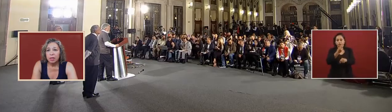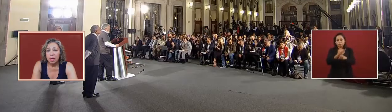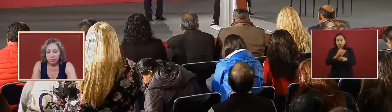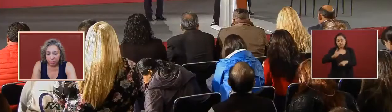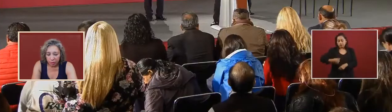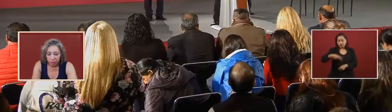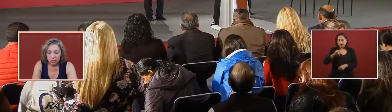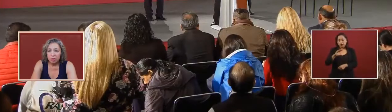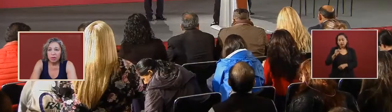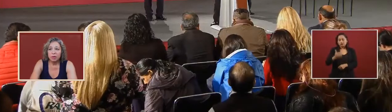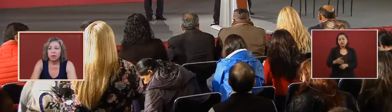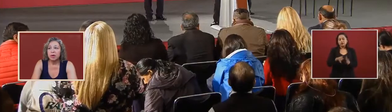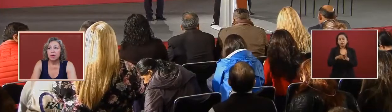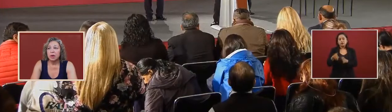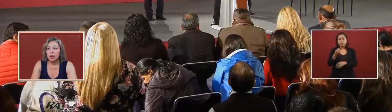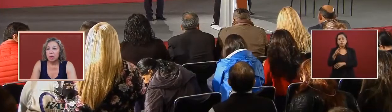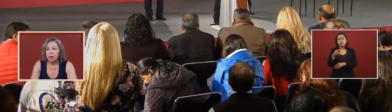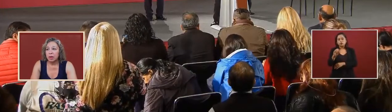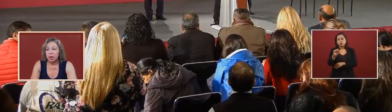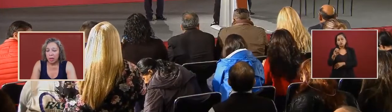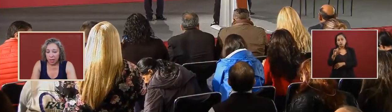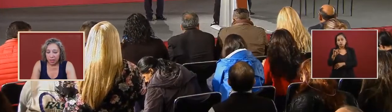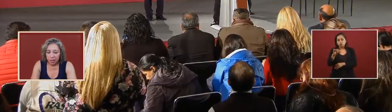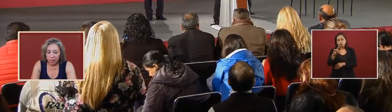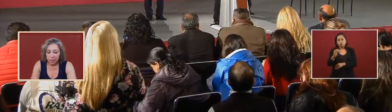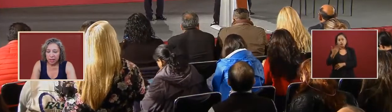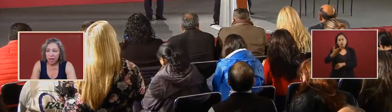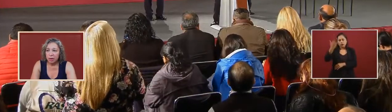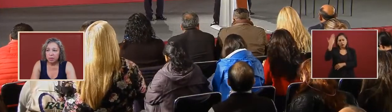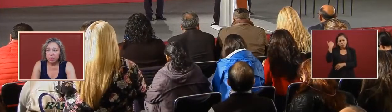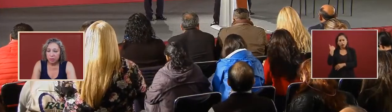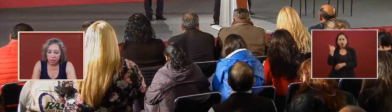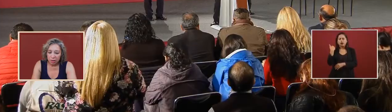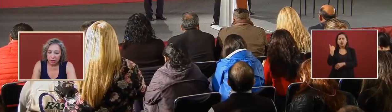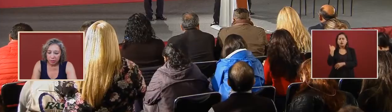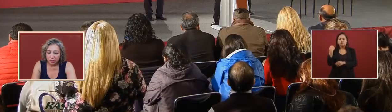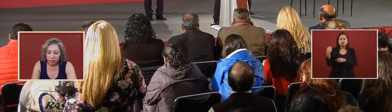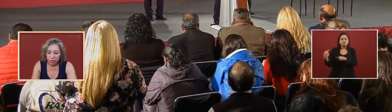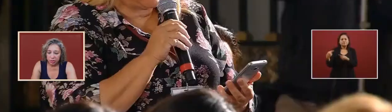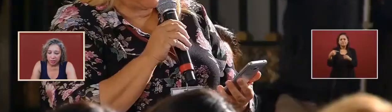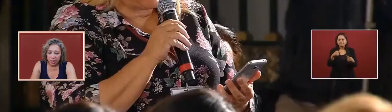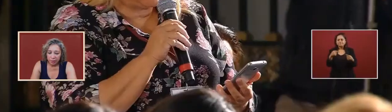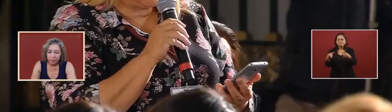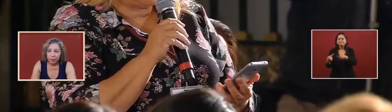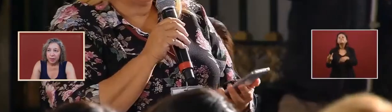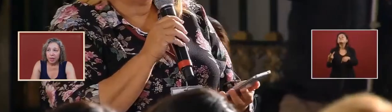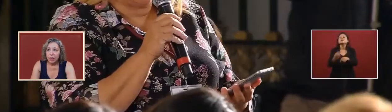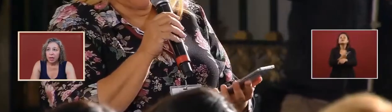from orosolido at its time there was controversy